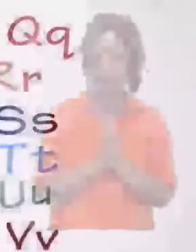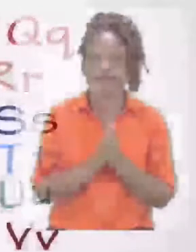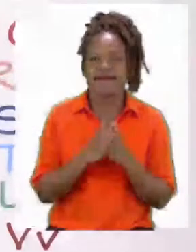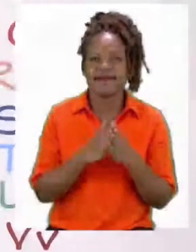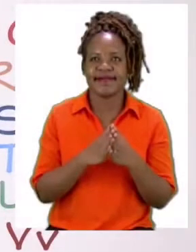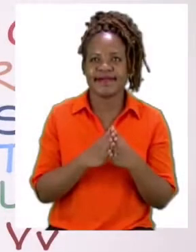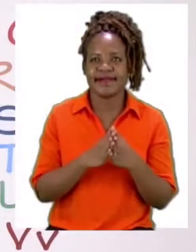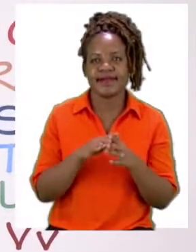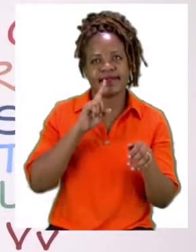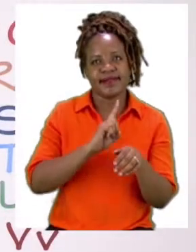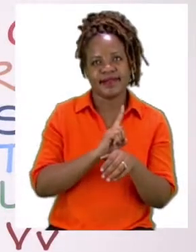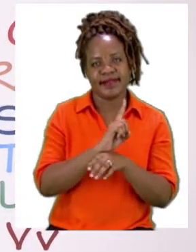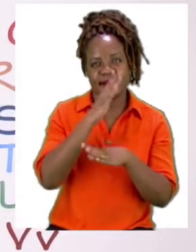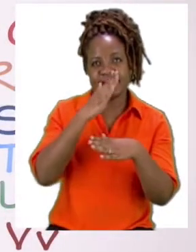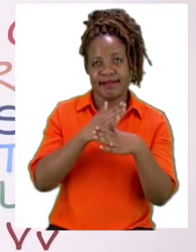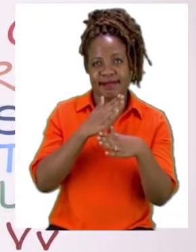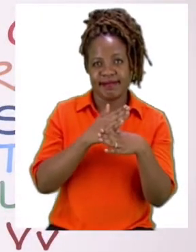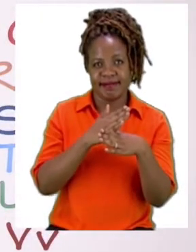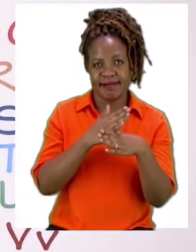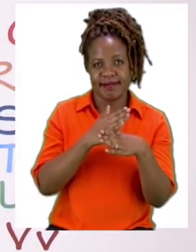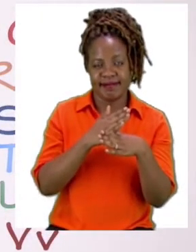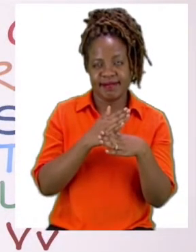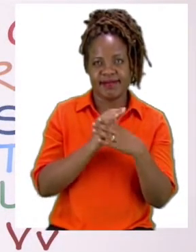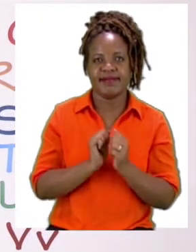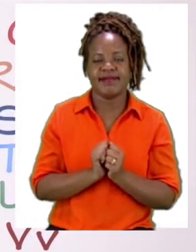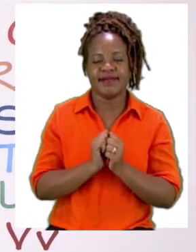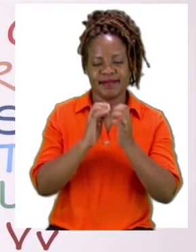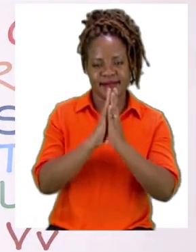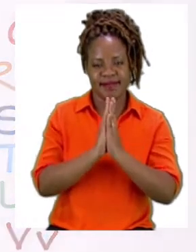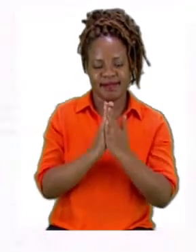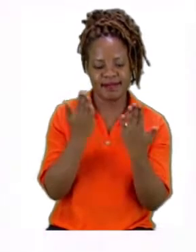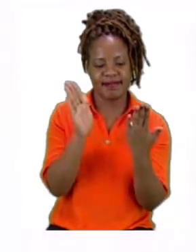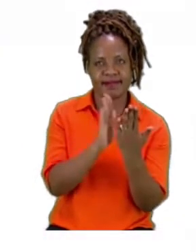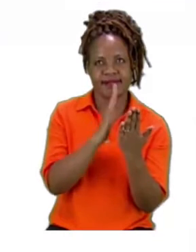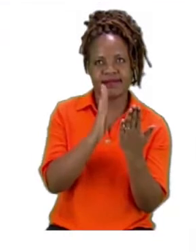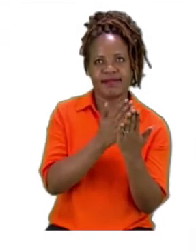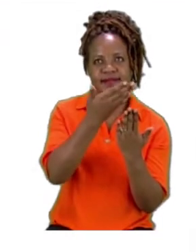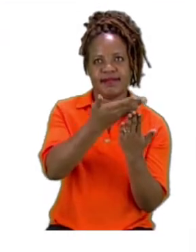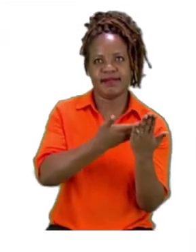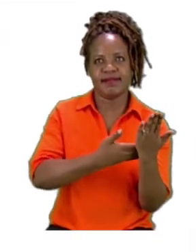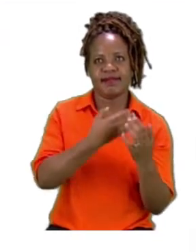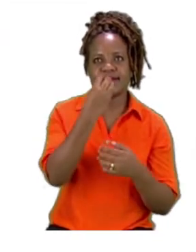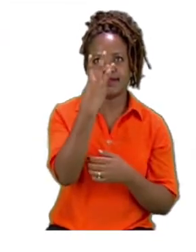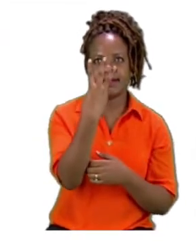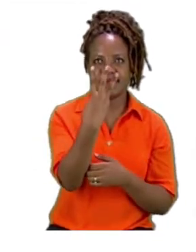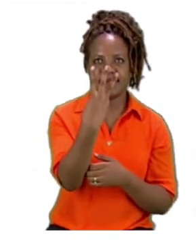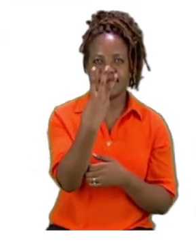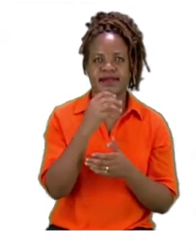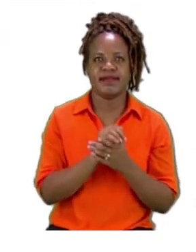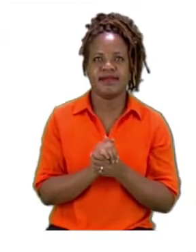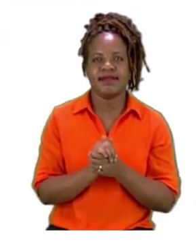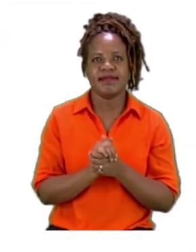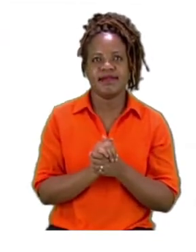For our first activity today boys and girls let us turn to page 3. On page 3 we are